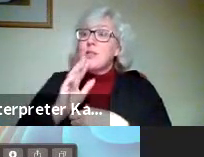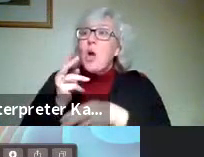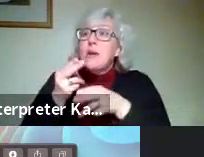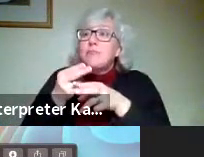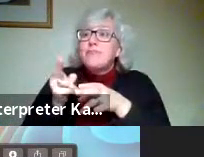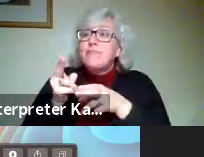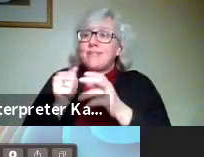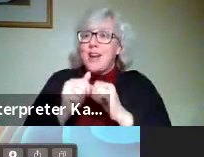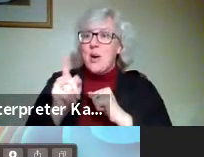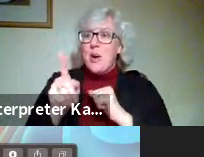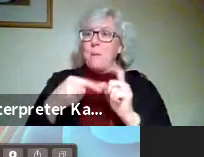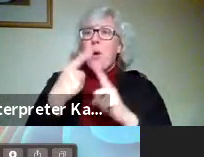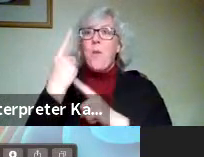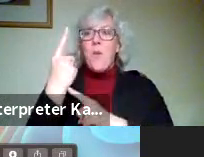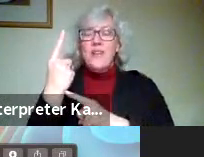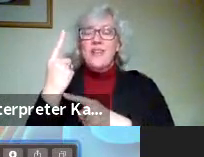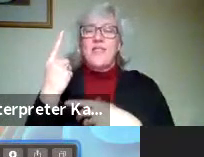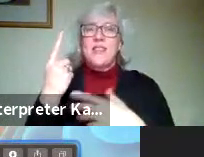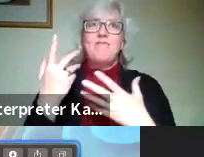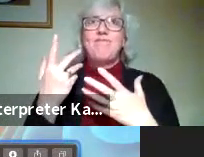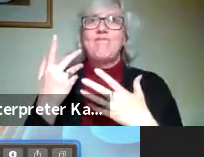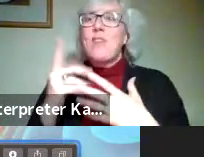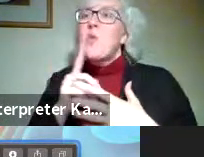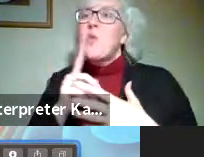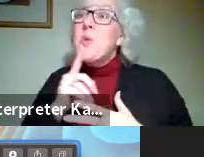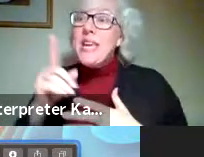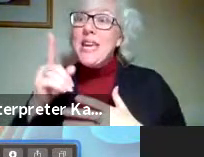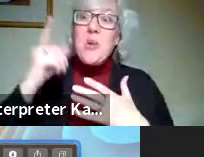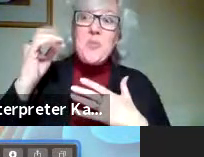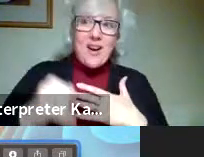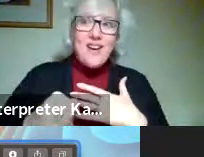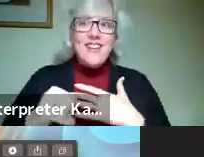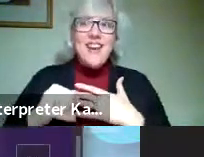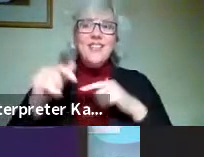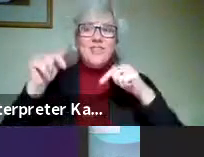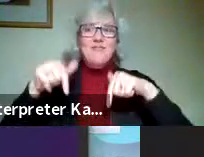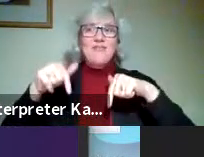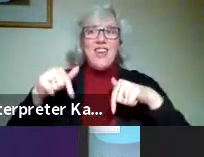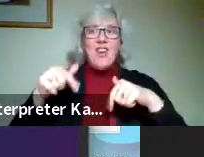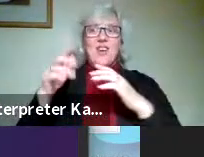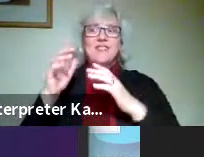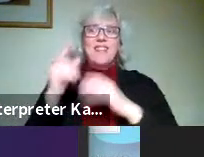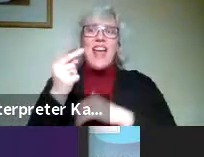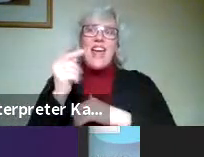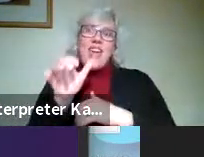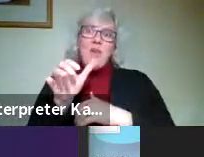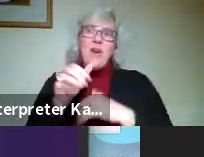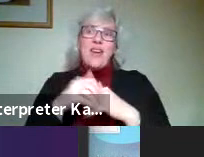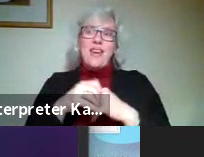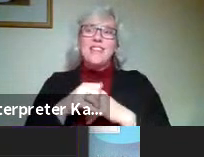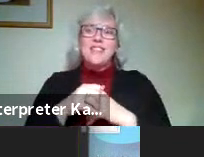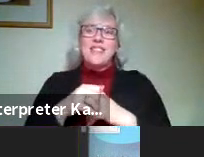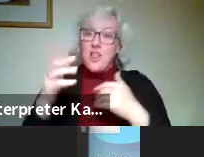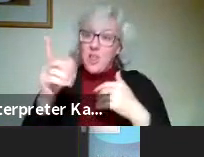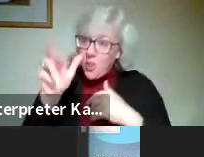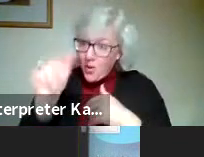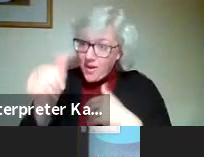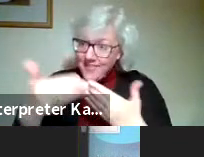briefly about one of the real projects that we do for Gateway Technical College. Laura.